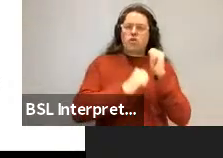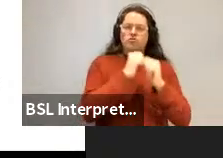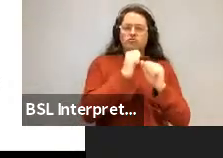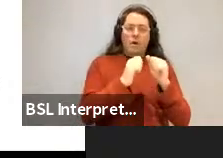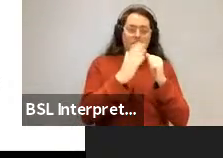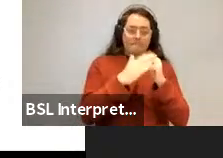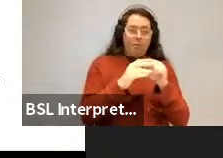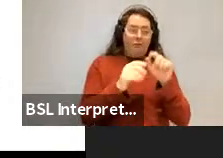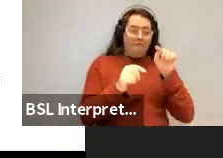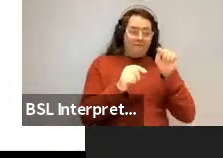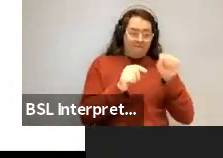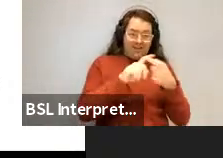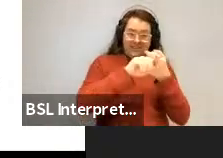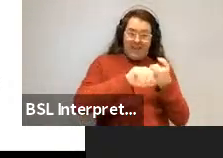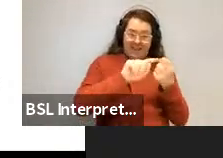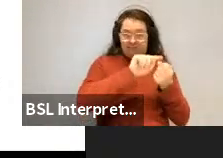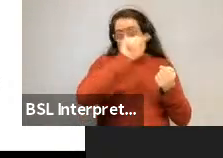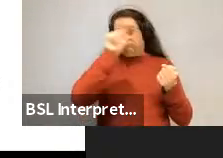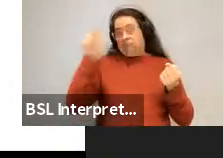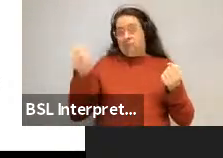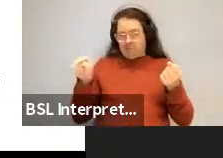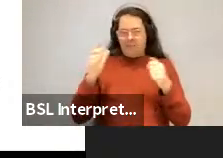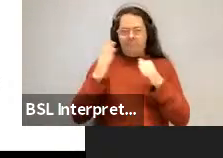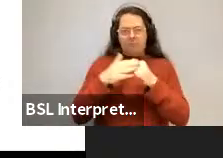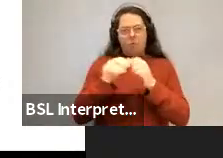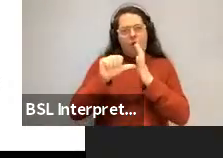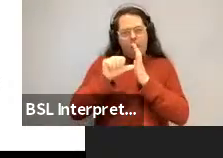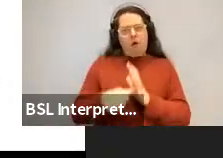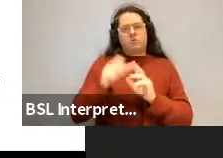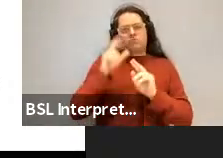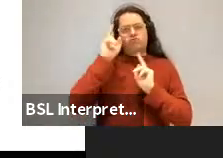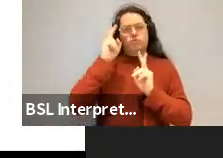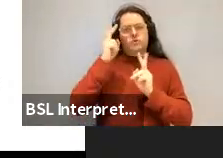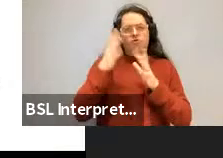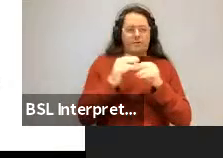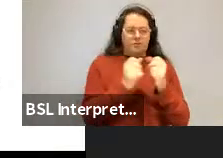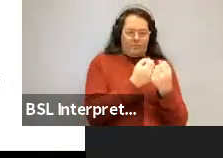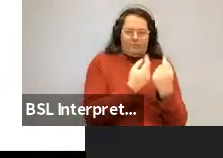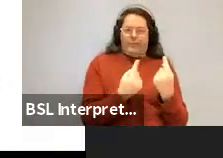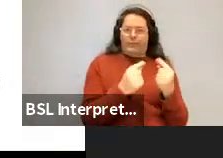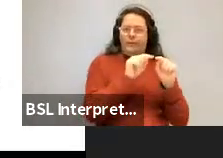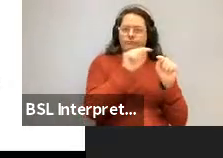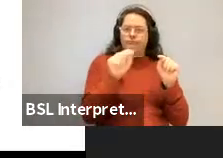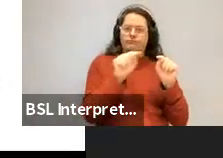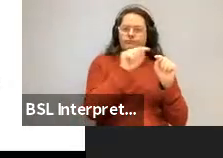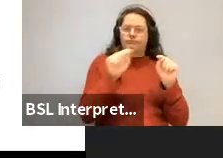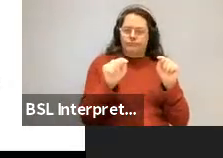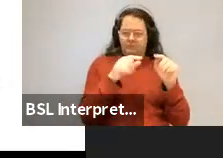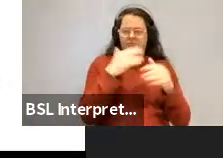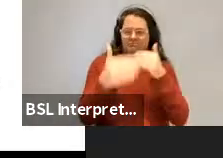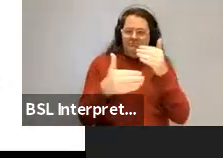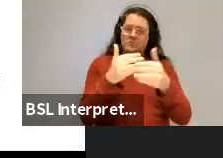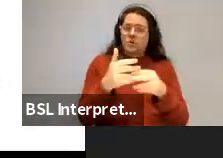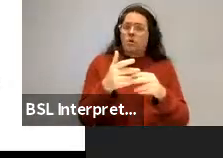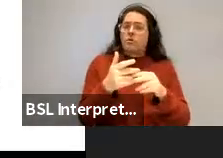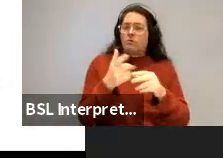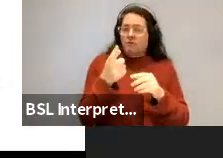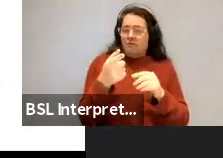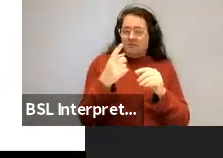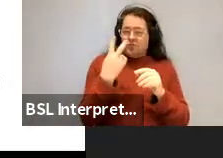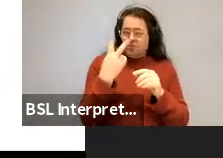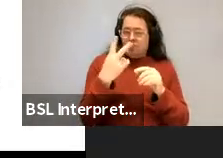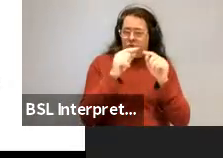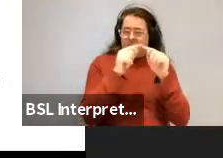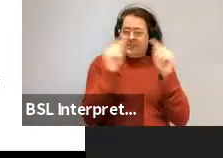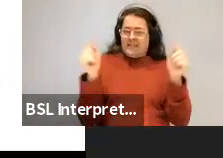harder to process than more local ones. And this is why when you read or hear one of these sentences I'm going to show you now, each